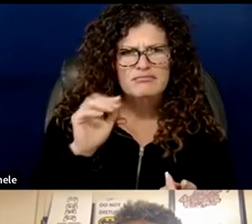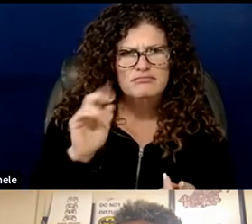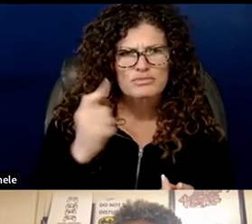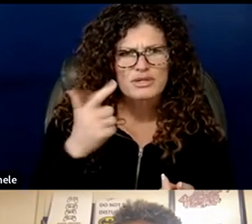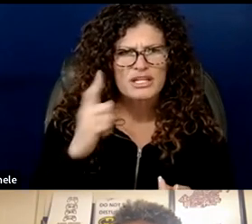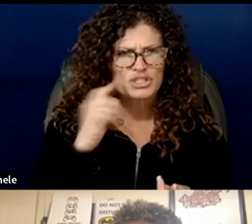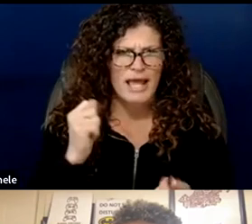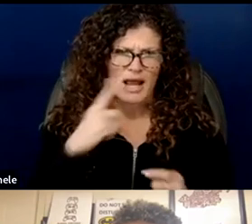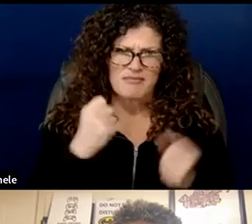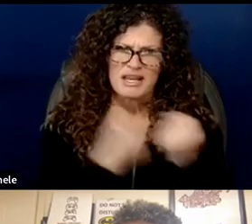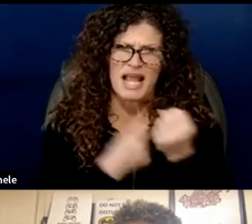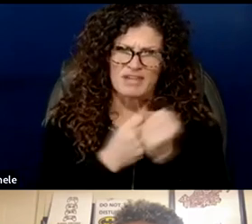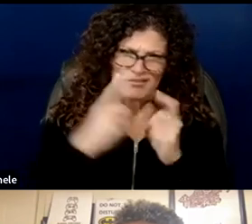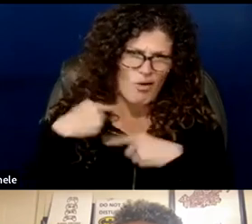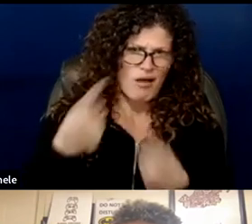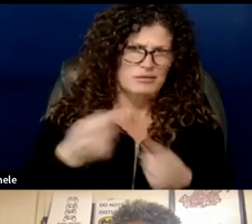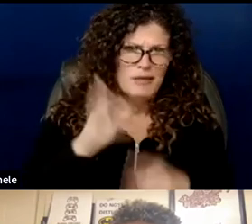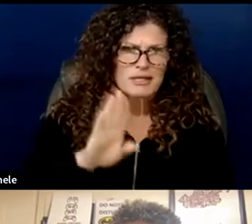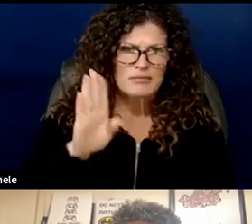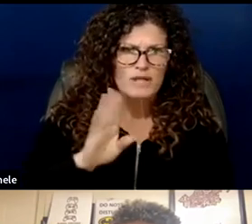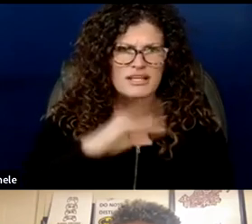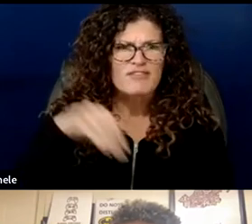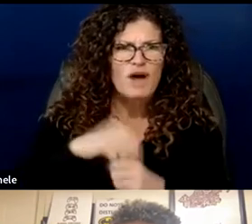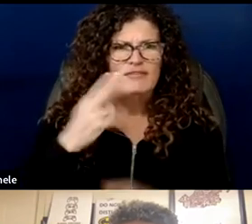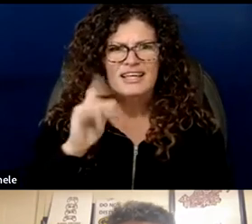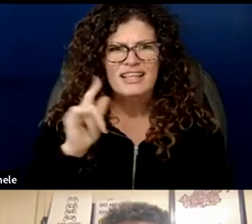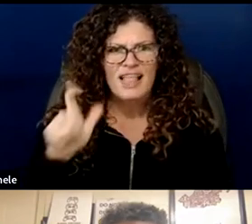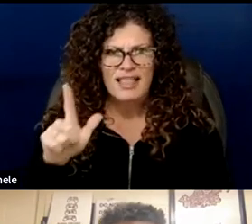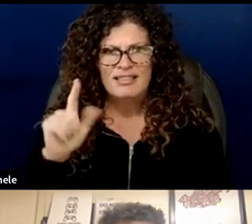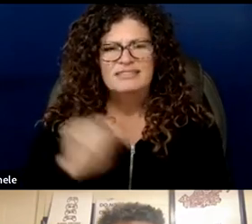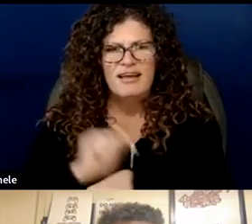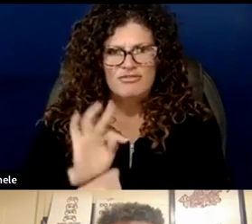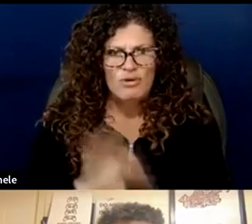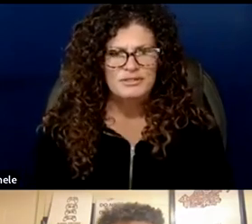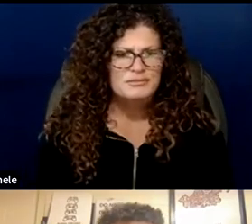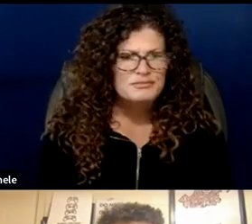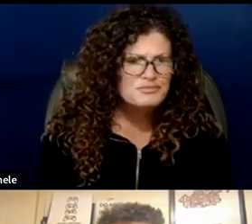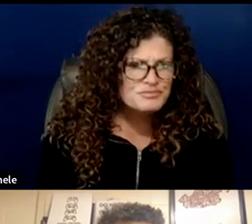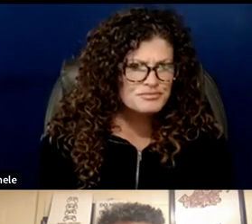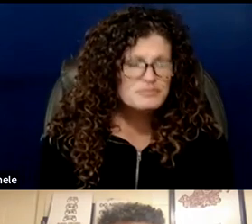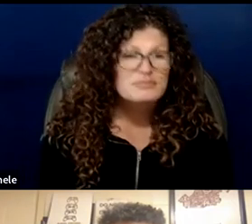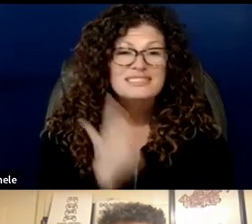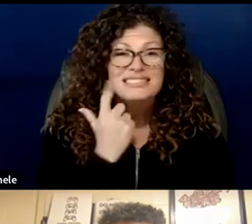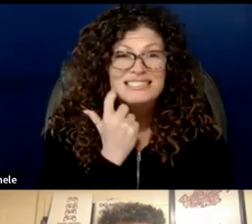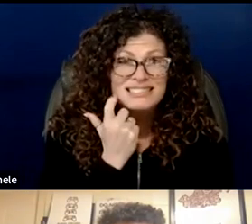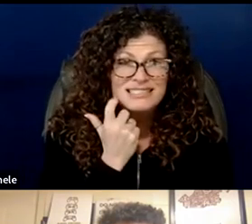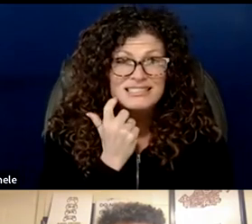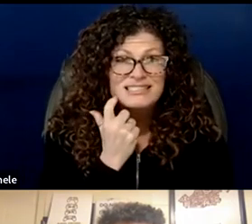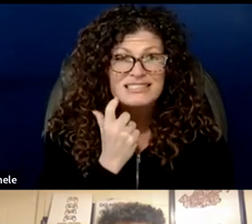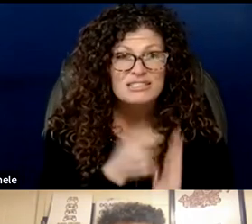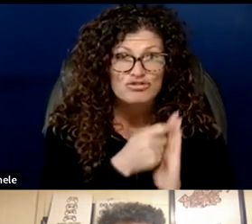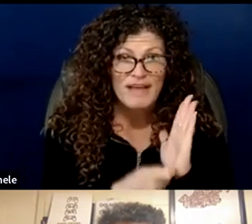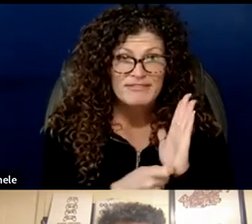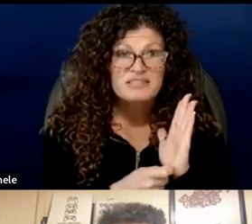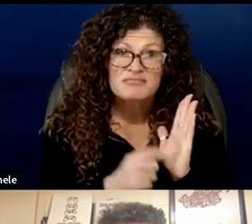boston and a member of the elll task force the last draft i've seen is a very strong job